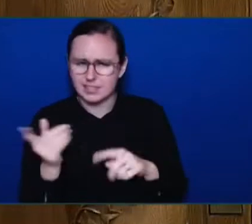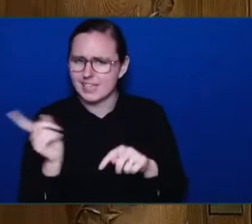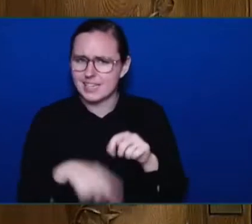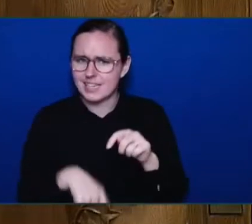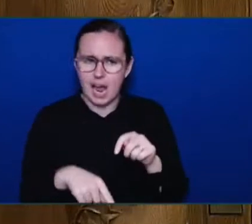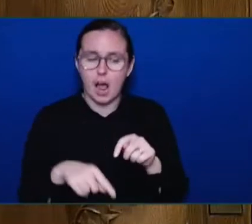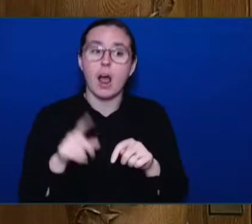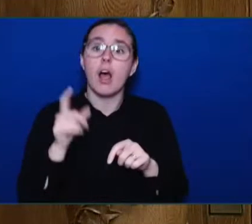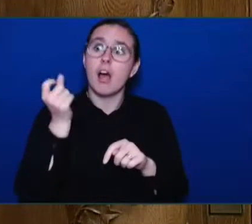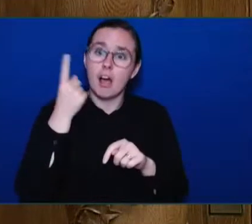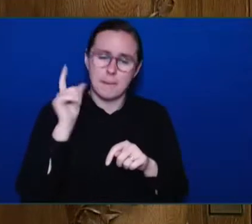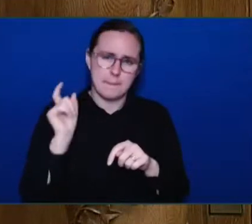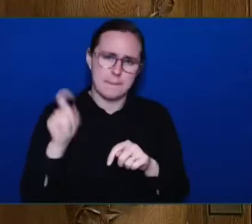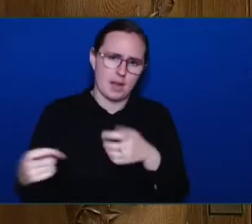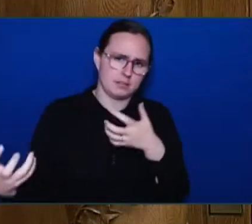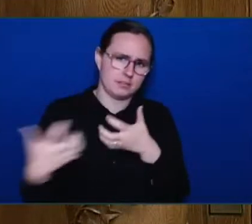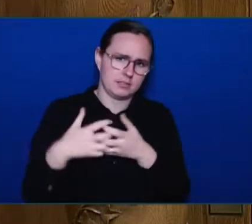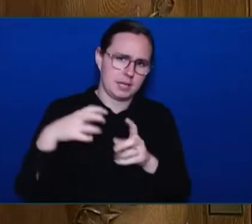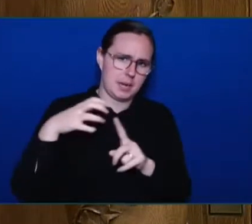Mr.